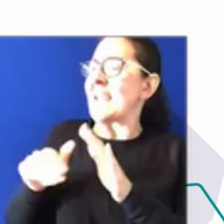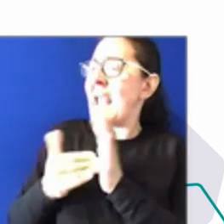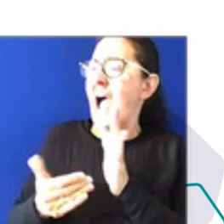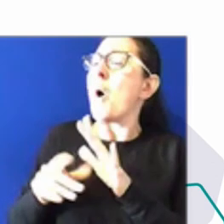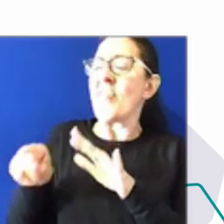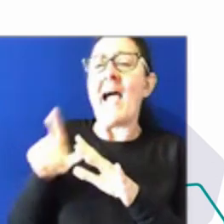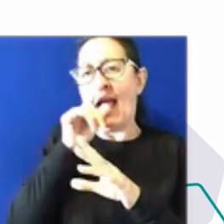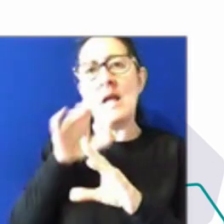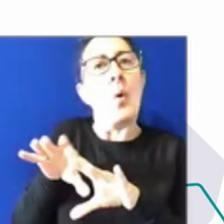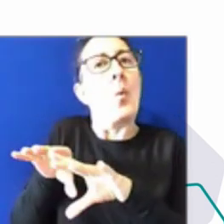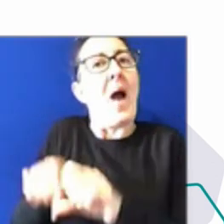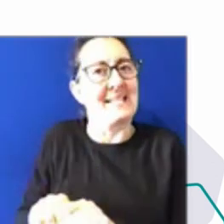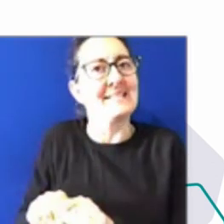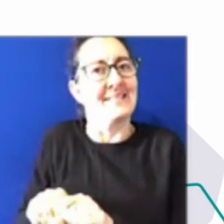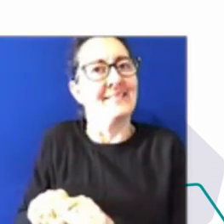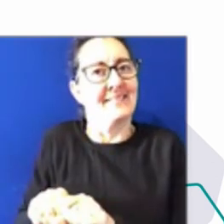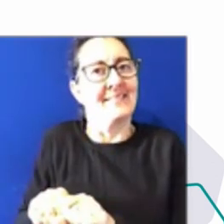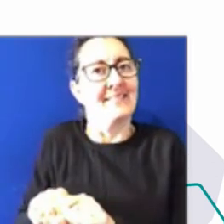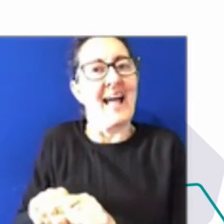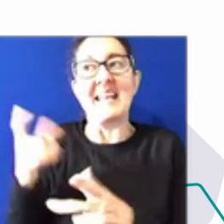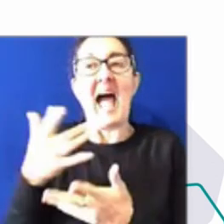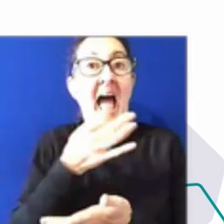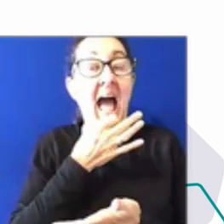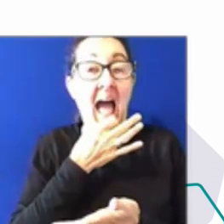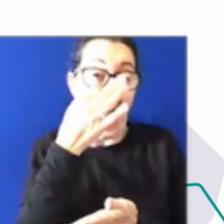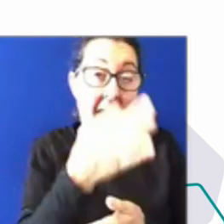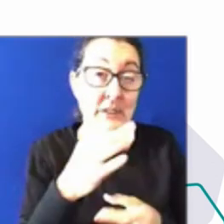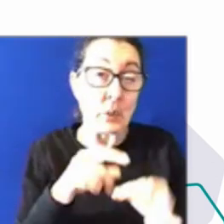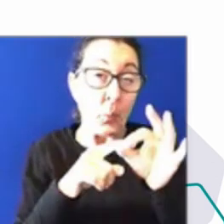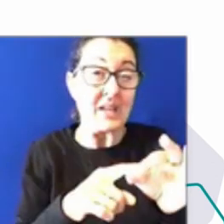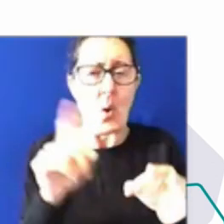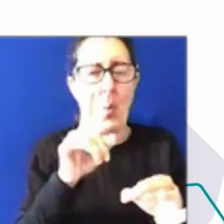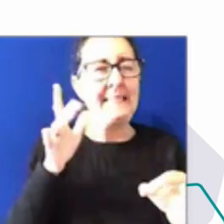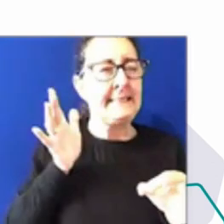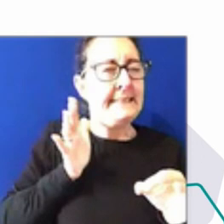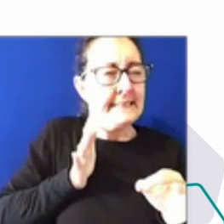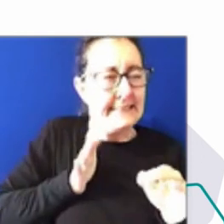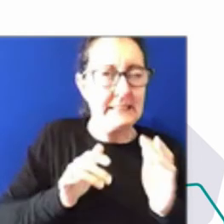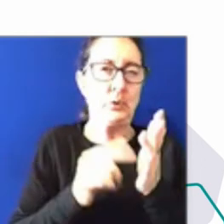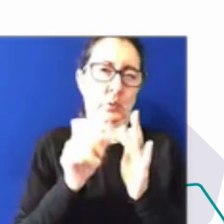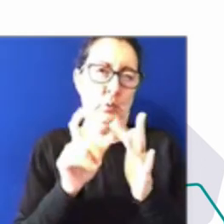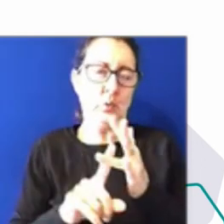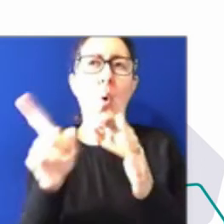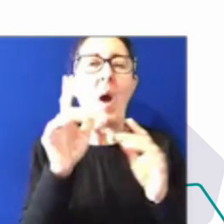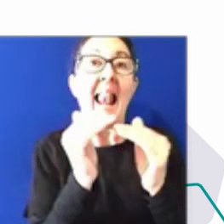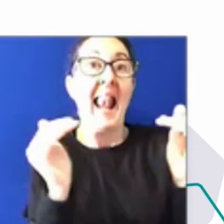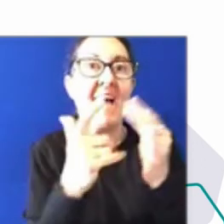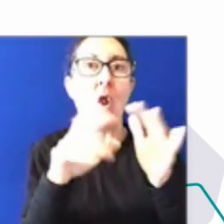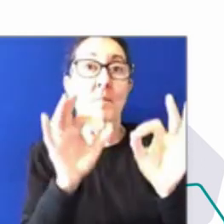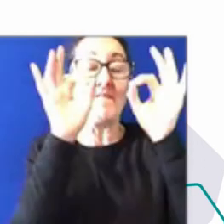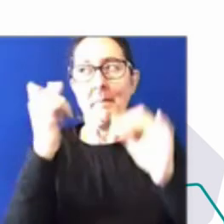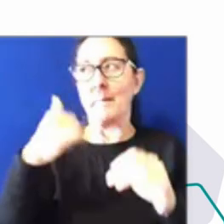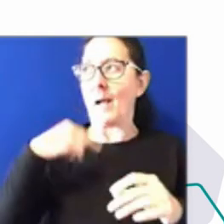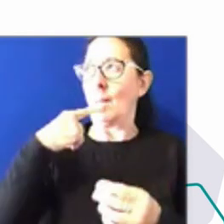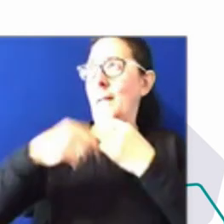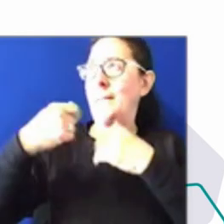to really ask the question, what needs to be done and to what level of perfection? Now, maybe this will get me into trouble, but I see such